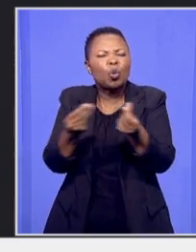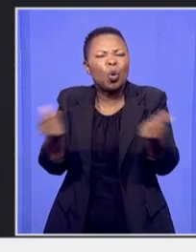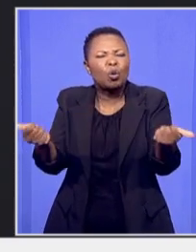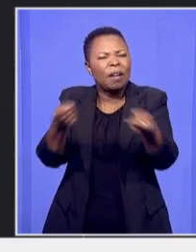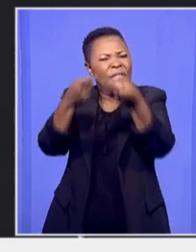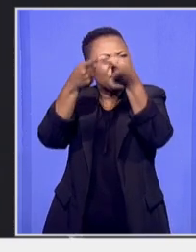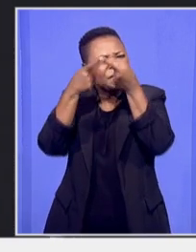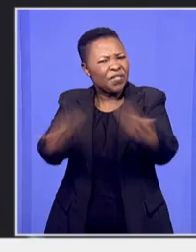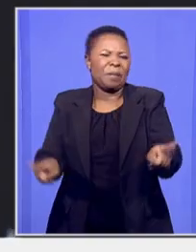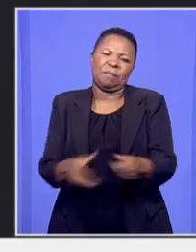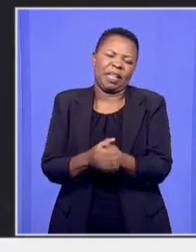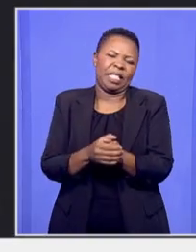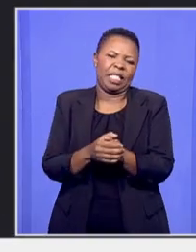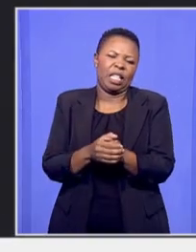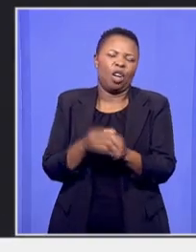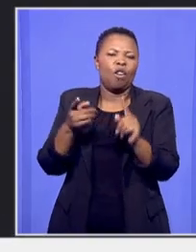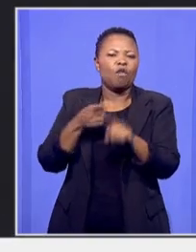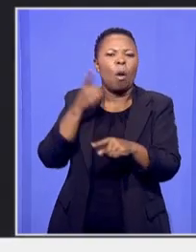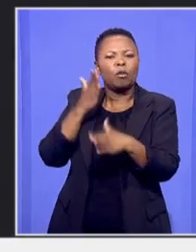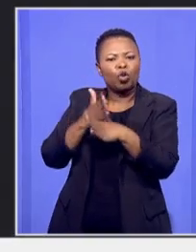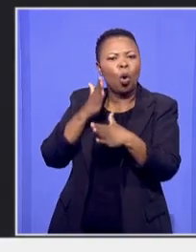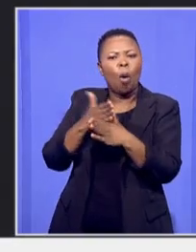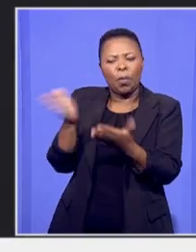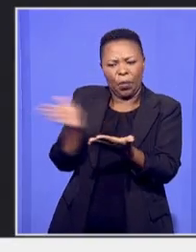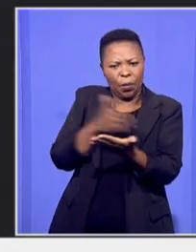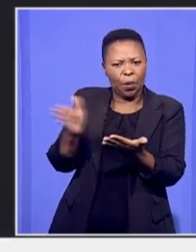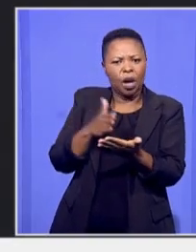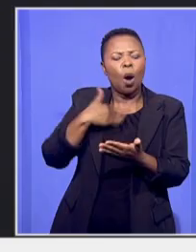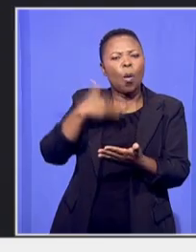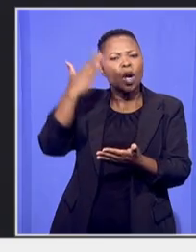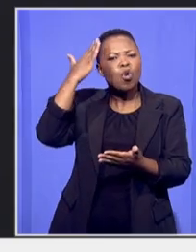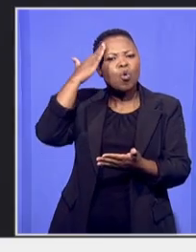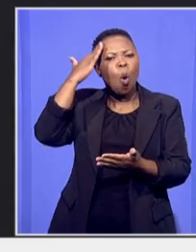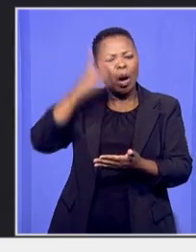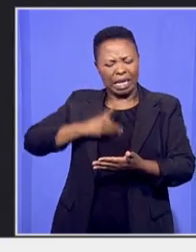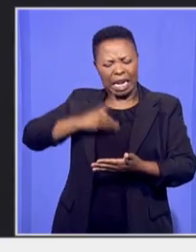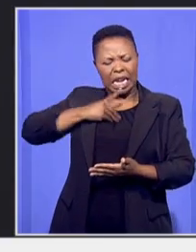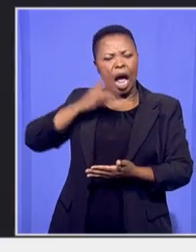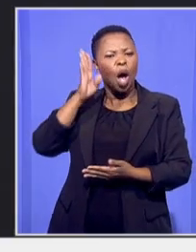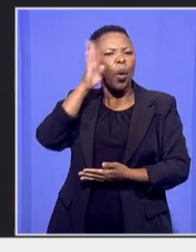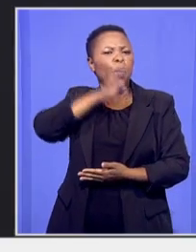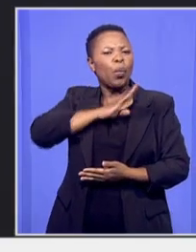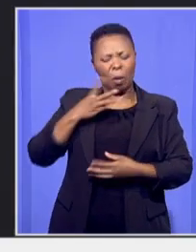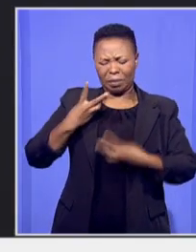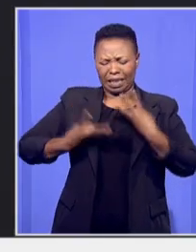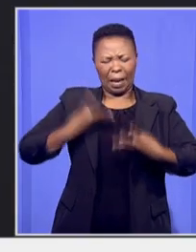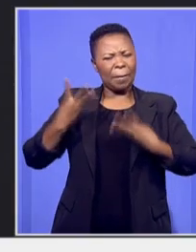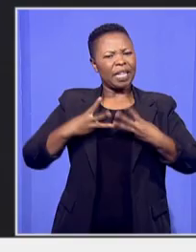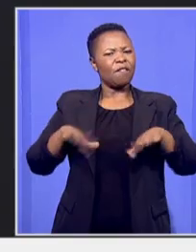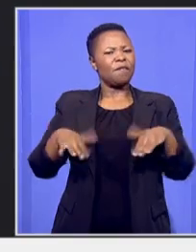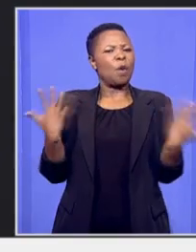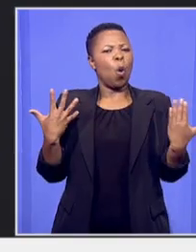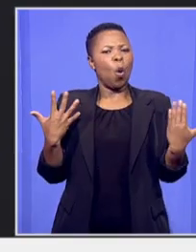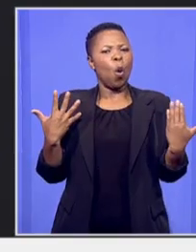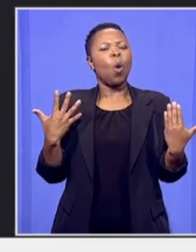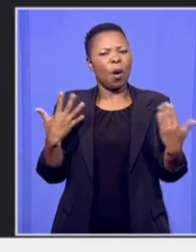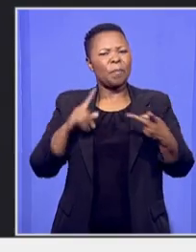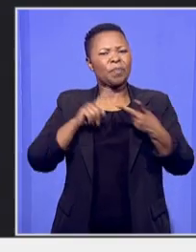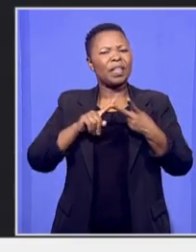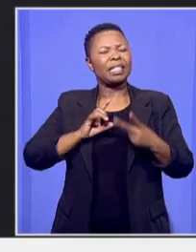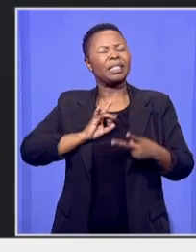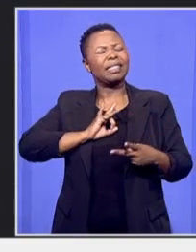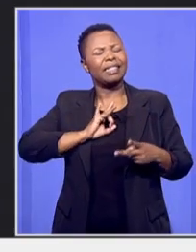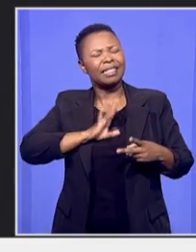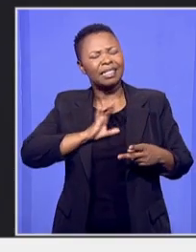crisis of joblessness we know the indignity of the anguish of young